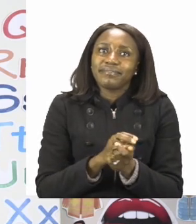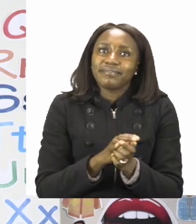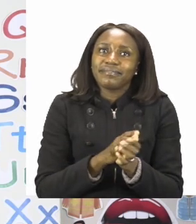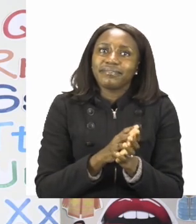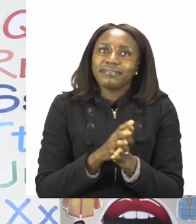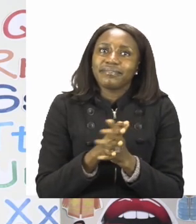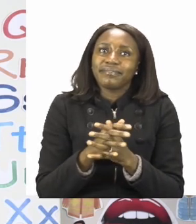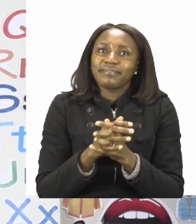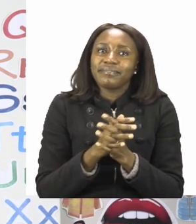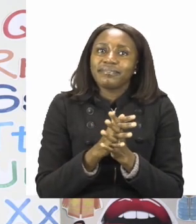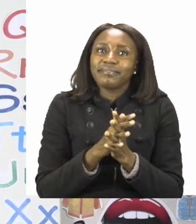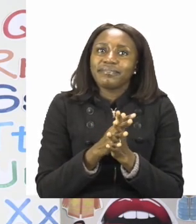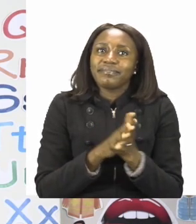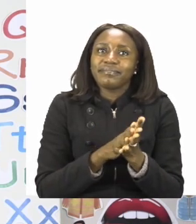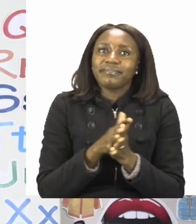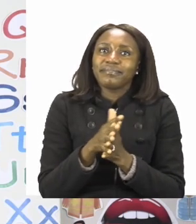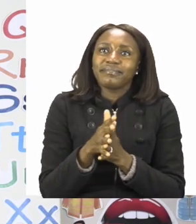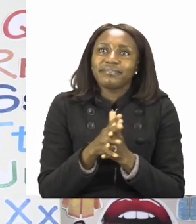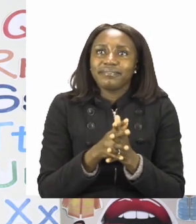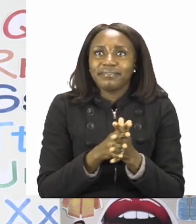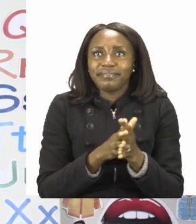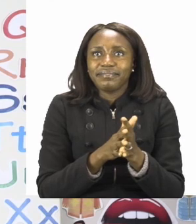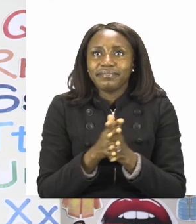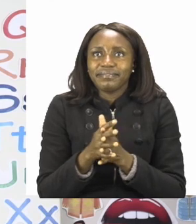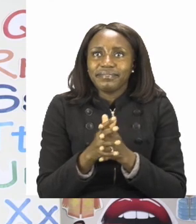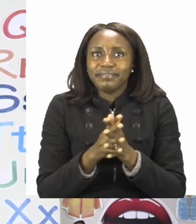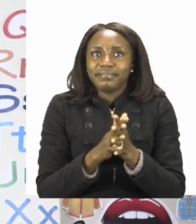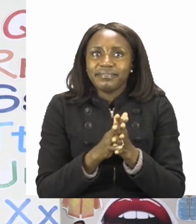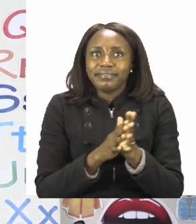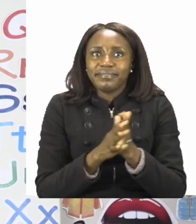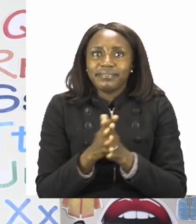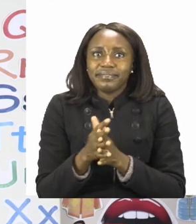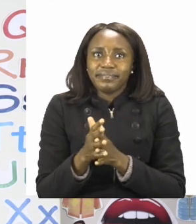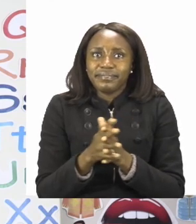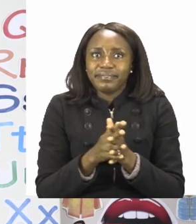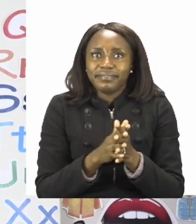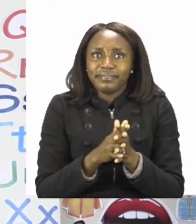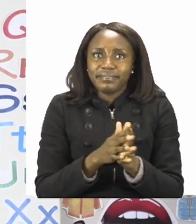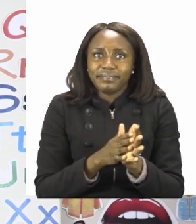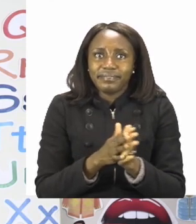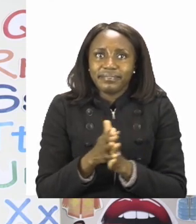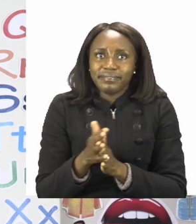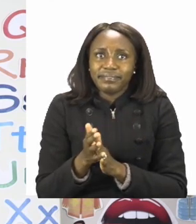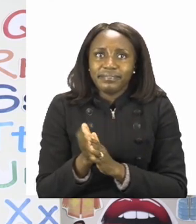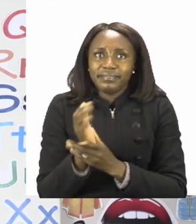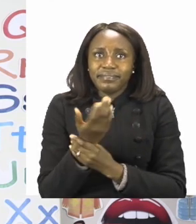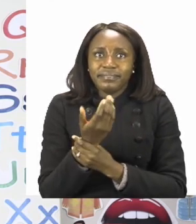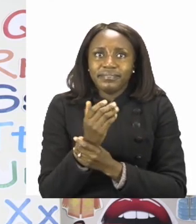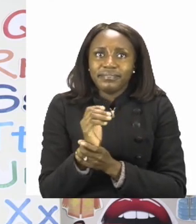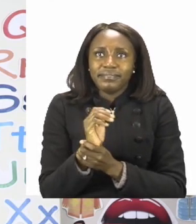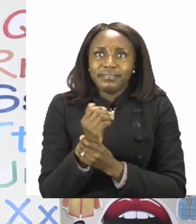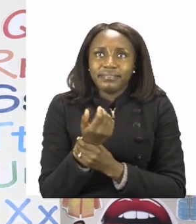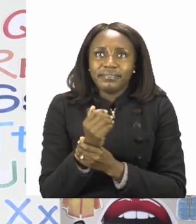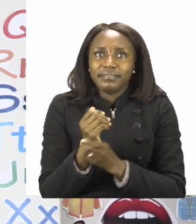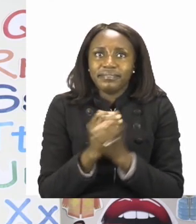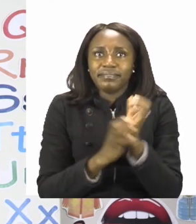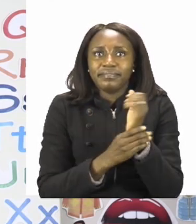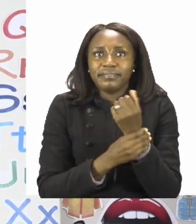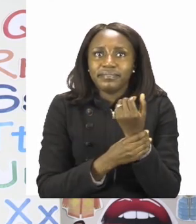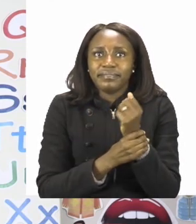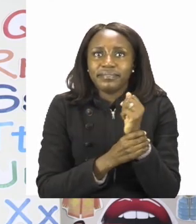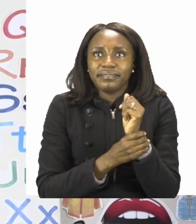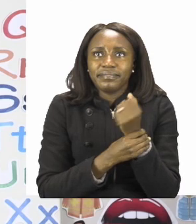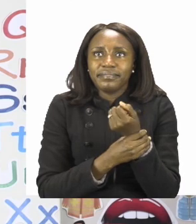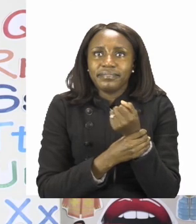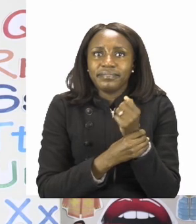hands, in between our fingers, on our wrists